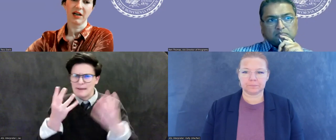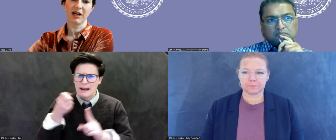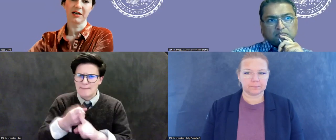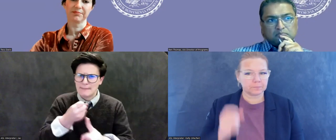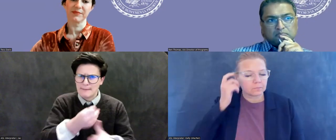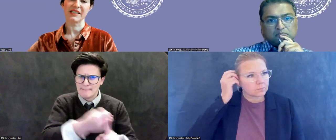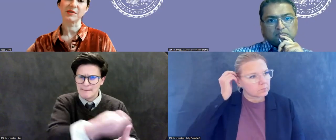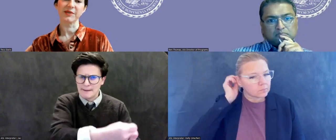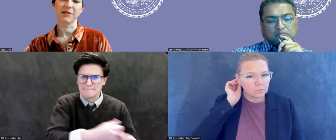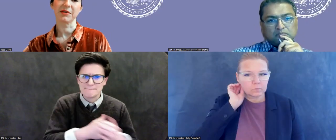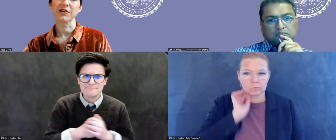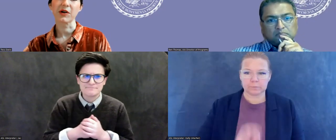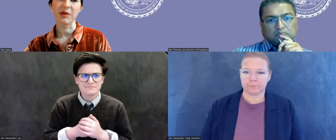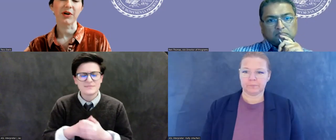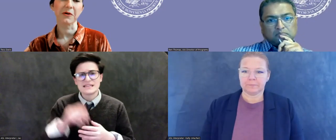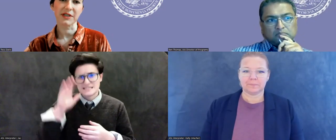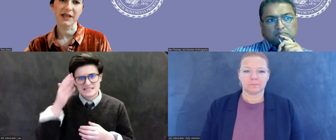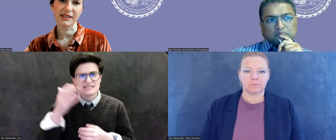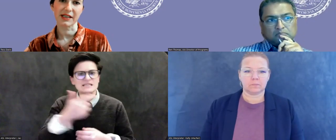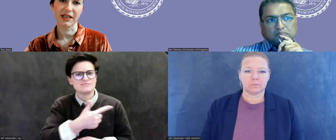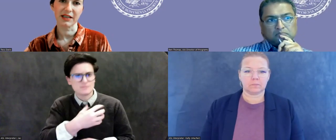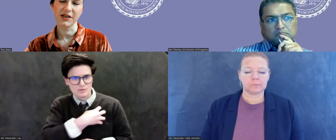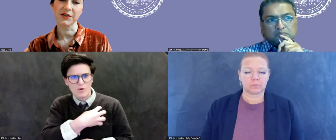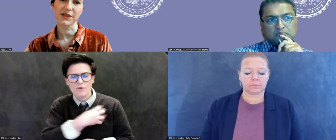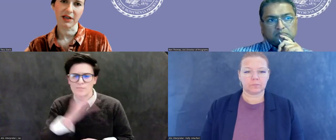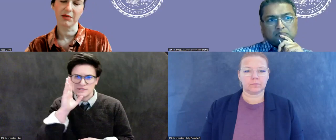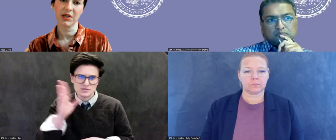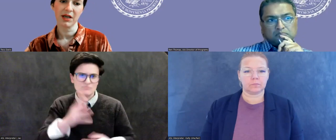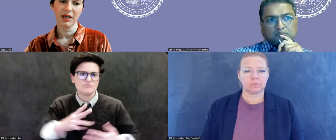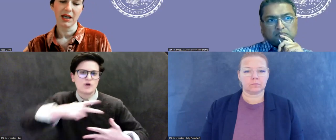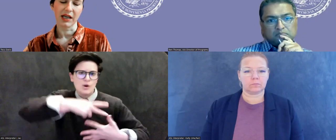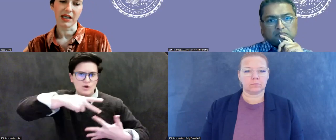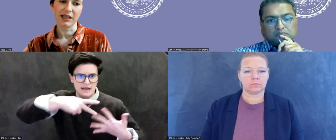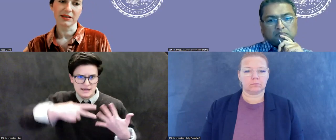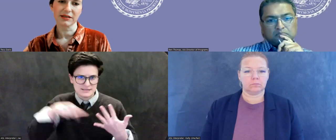um, this seems to be something they're going to be prioritizing in the years to come.